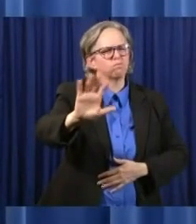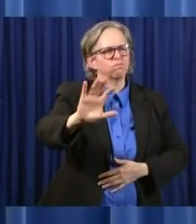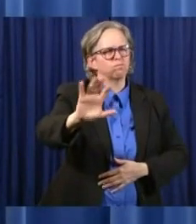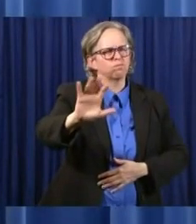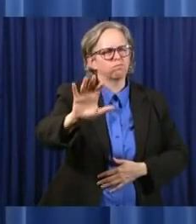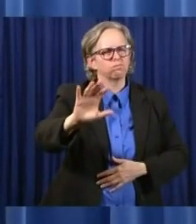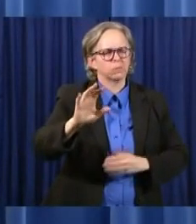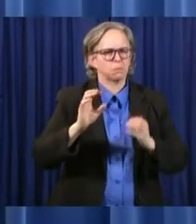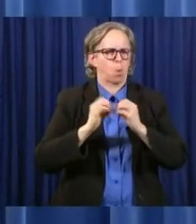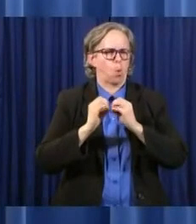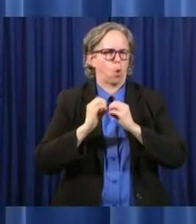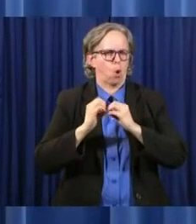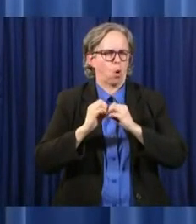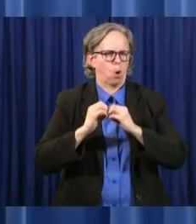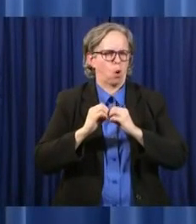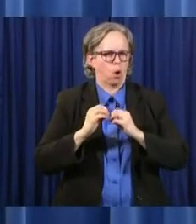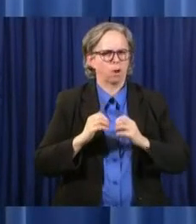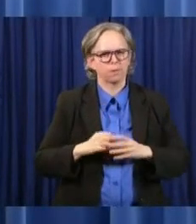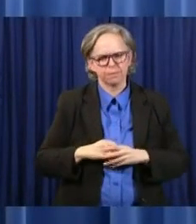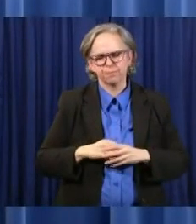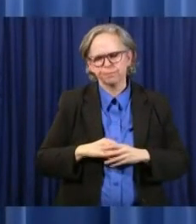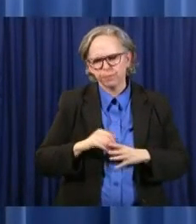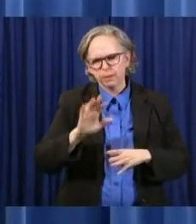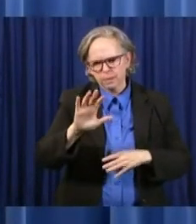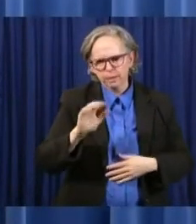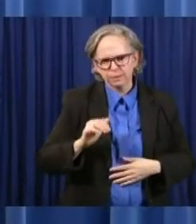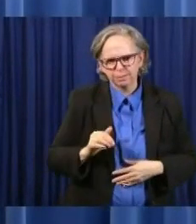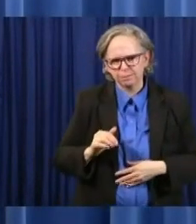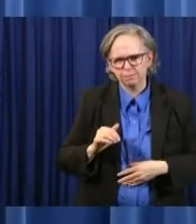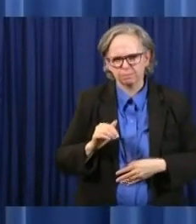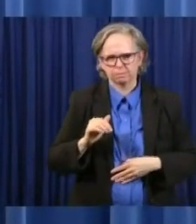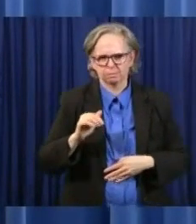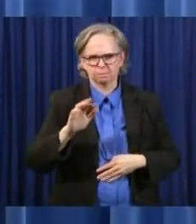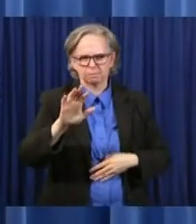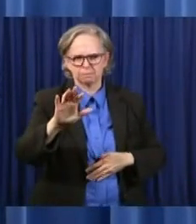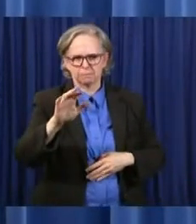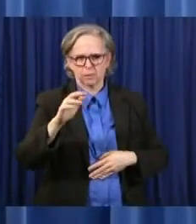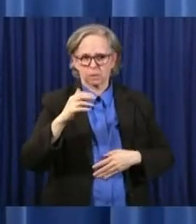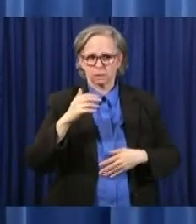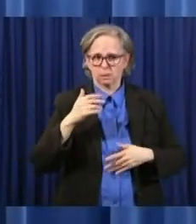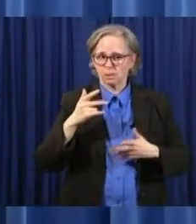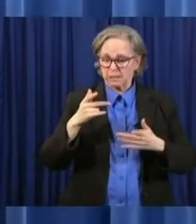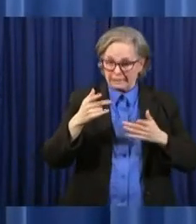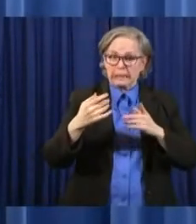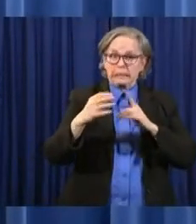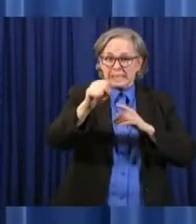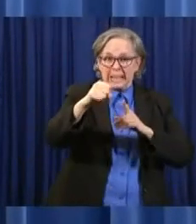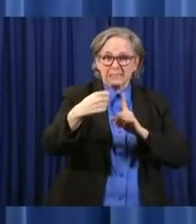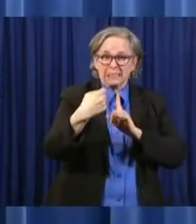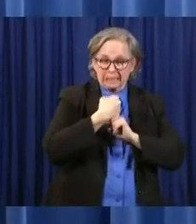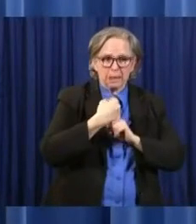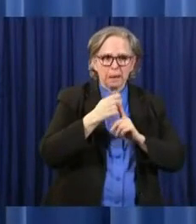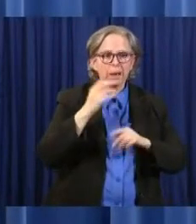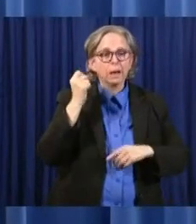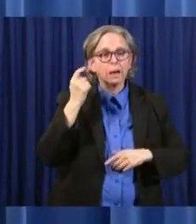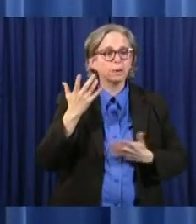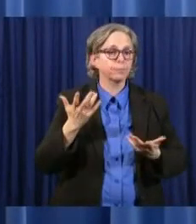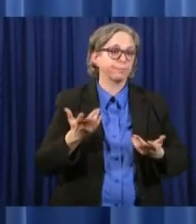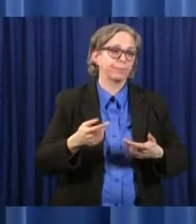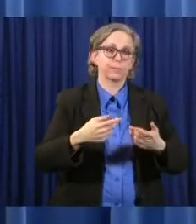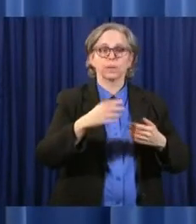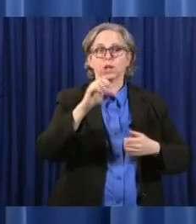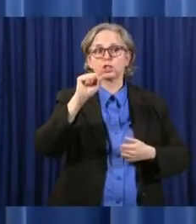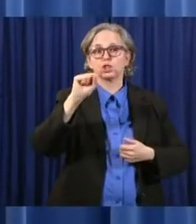What was part of the decision is we know the social cost, we know the medical cost, the health